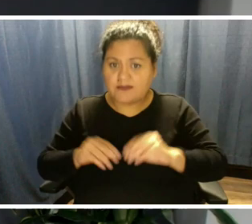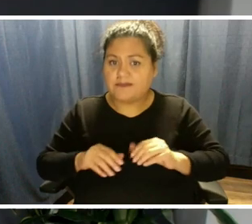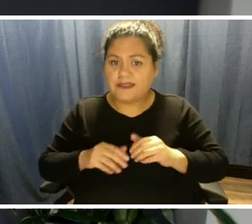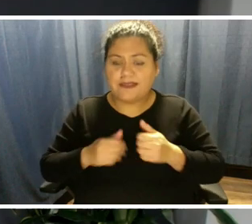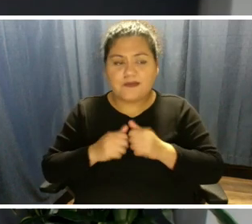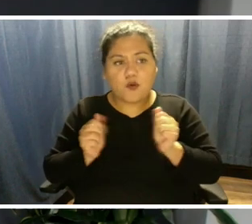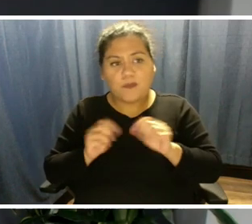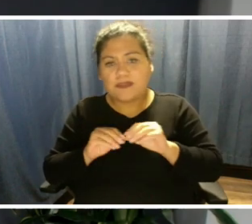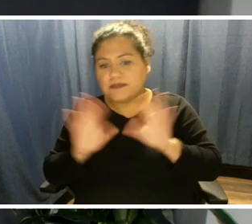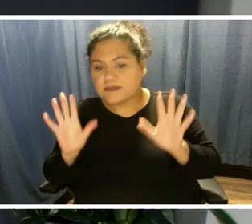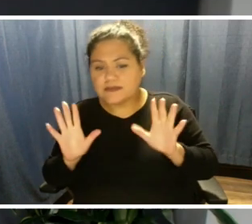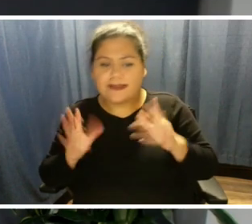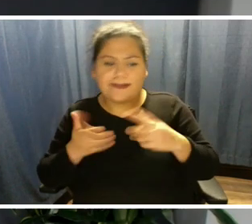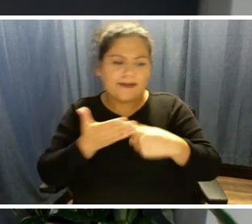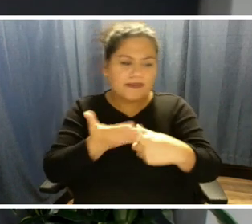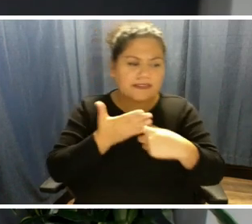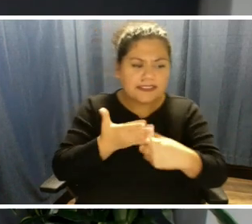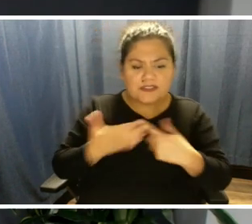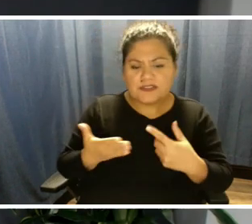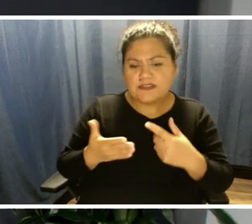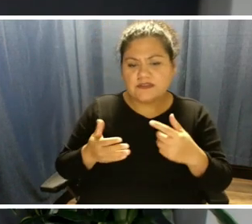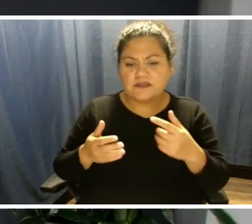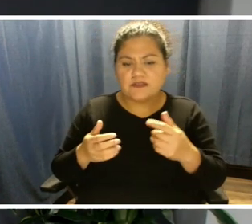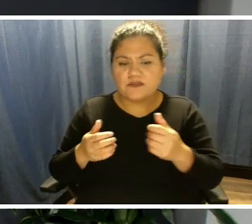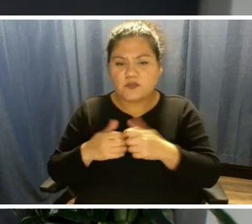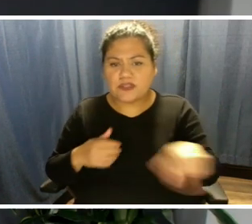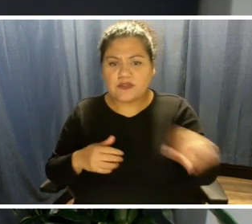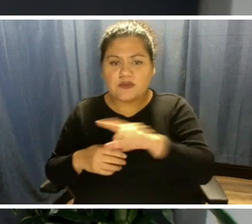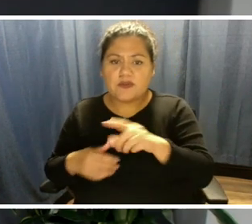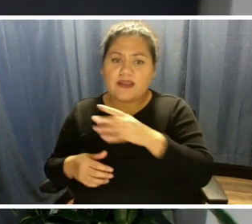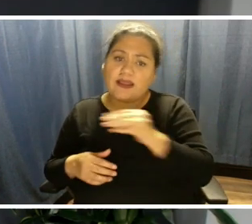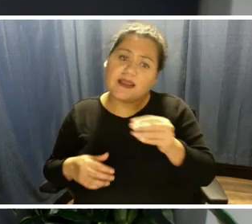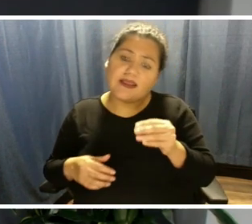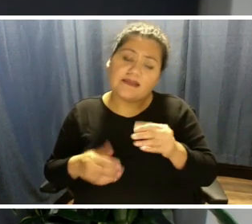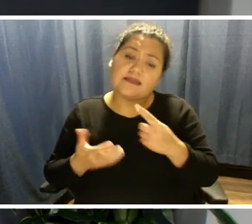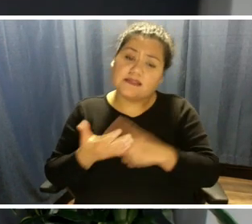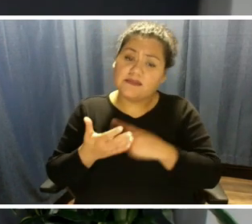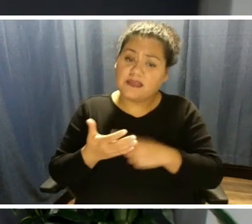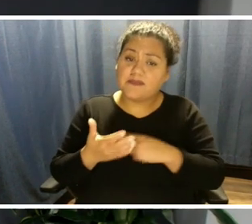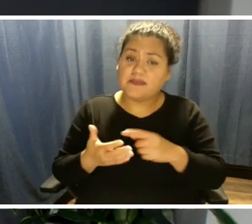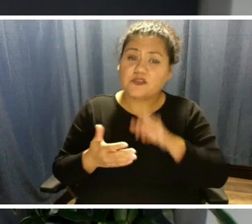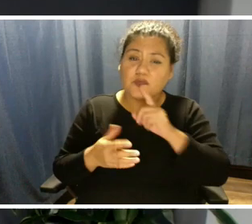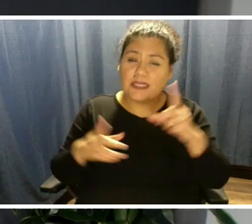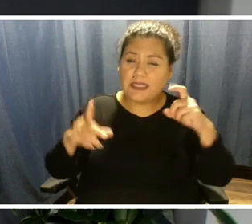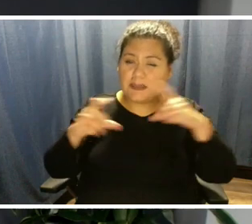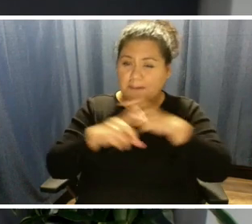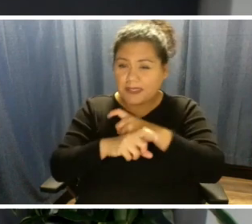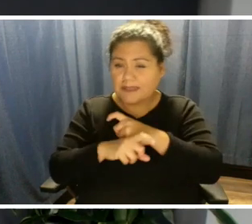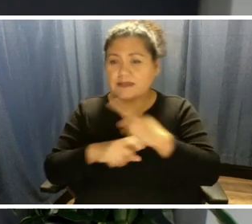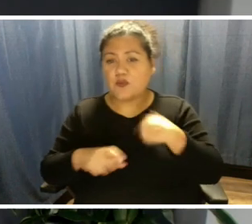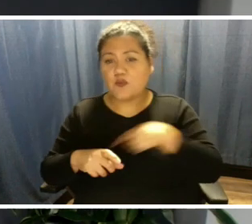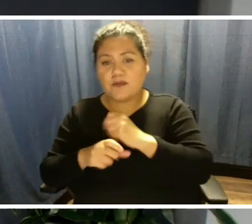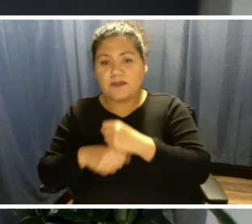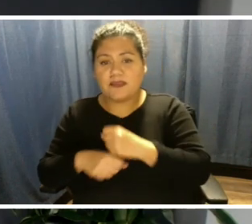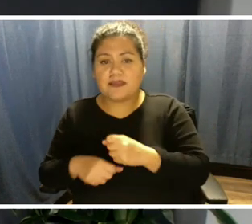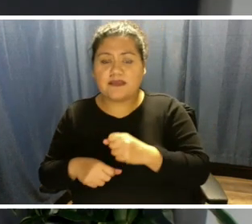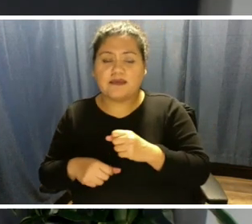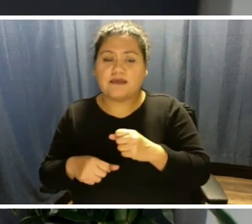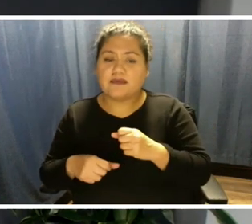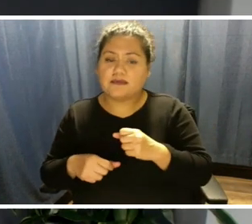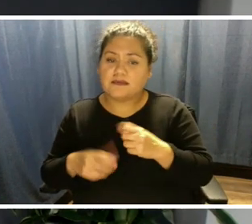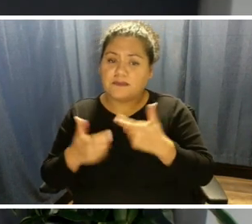conversations like this with you. And while sometimes it can be pretty complex, we are making a really concerted effort to